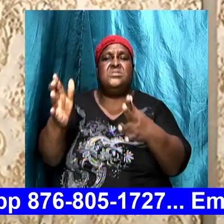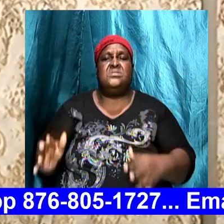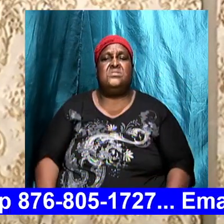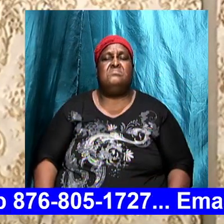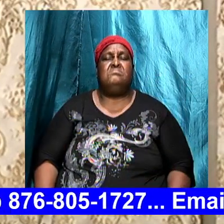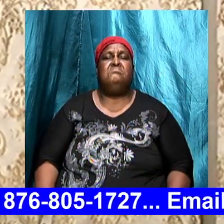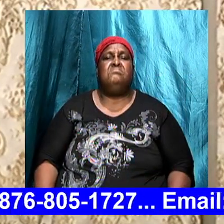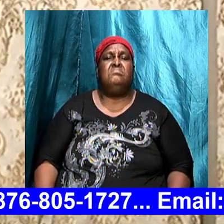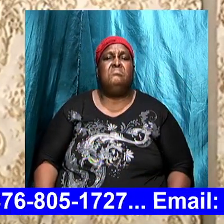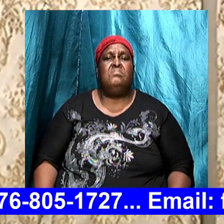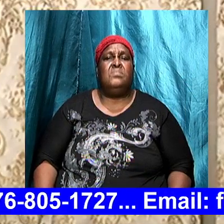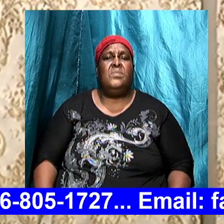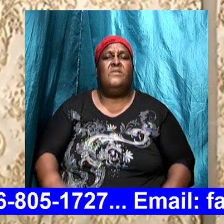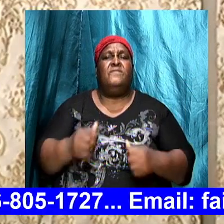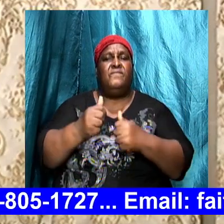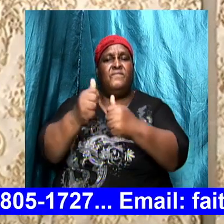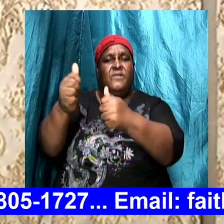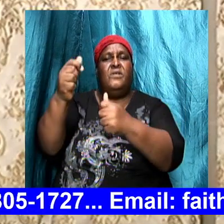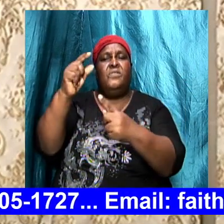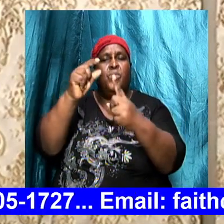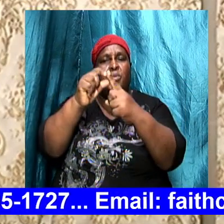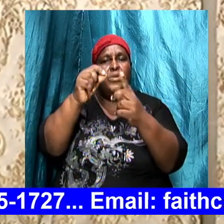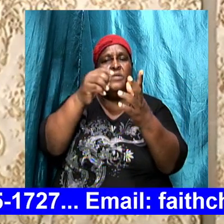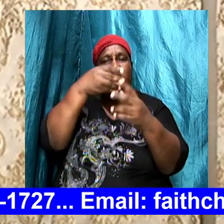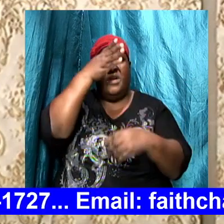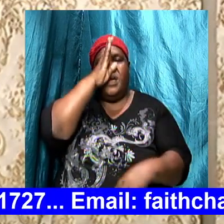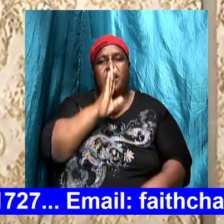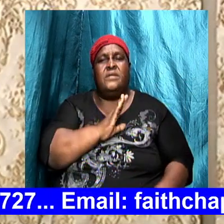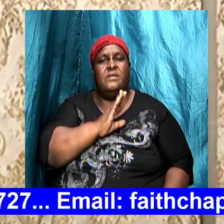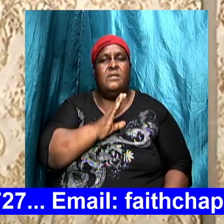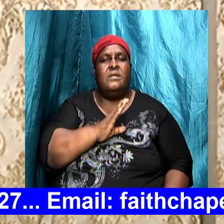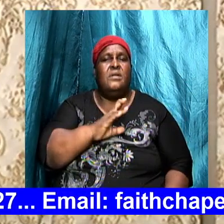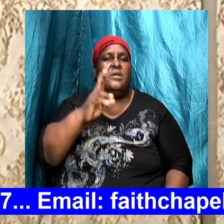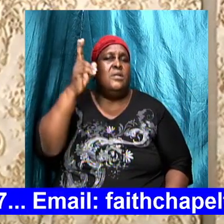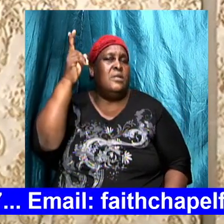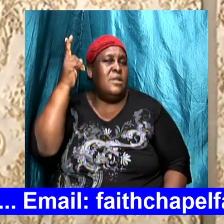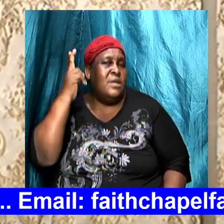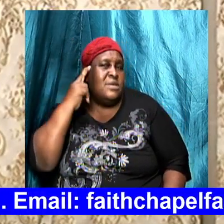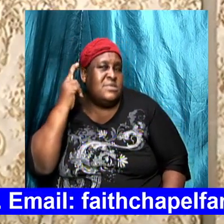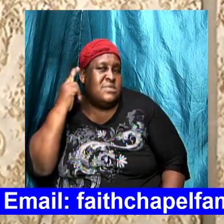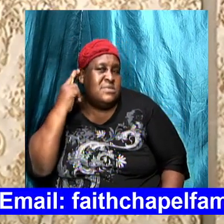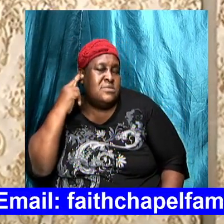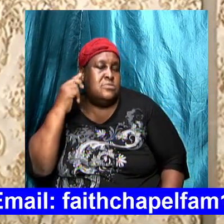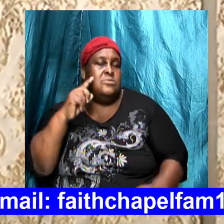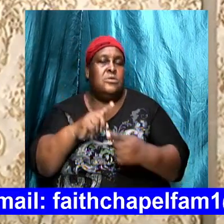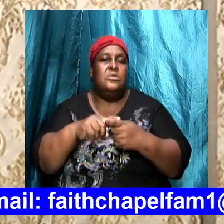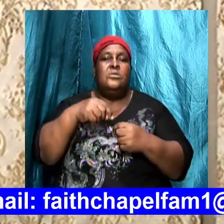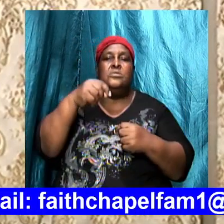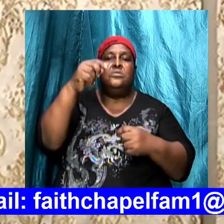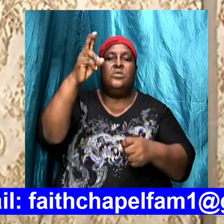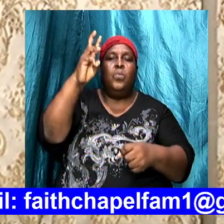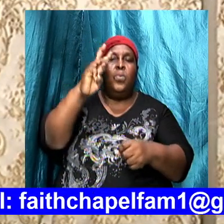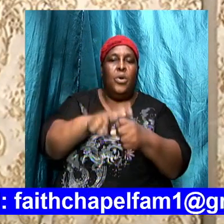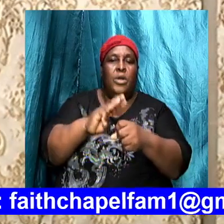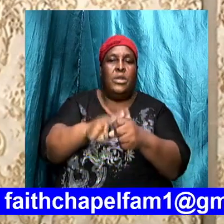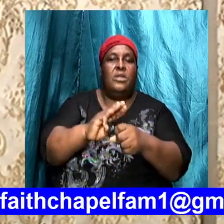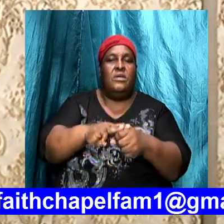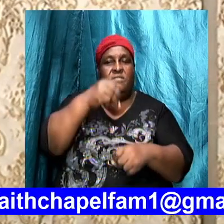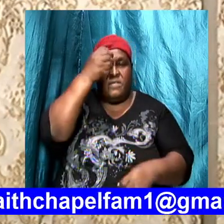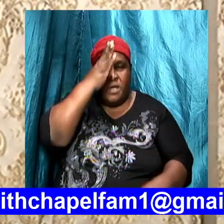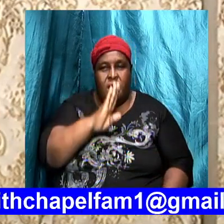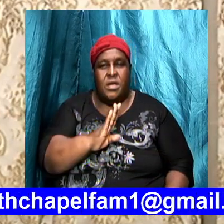follow his words heed his warnings that we have just examined